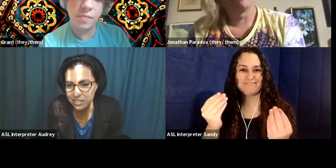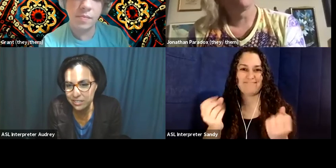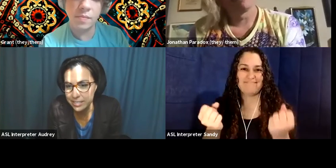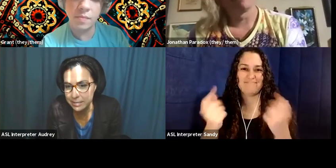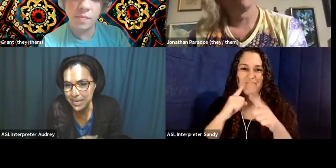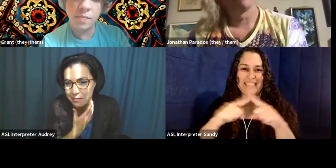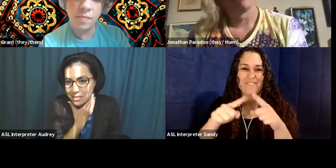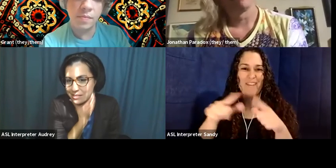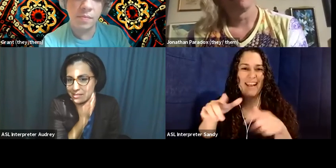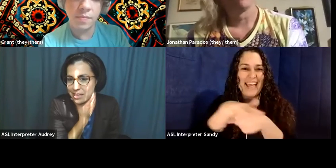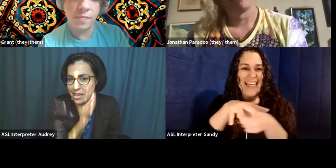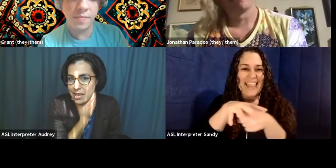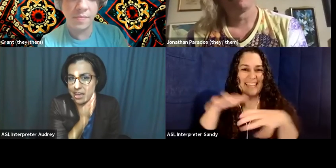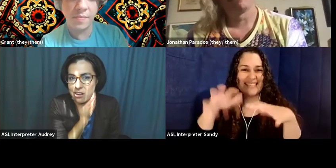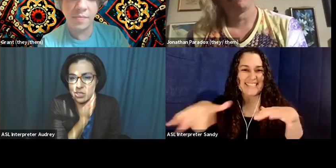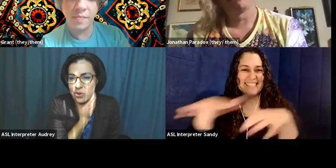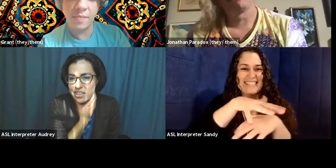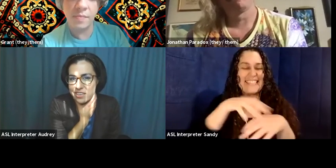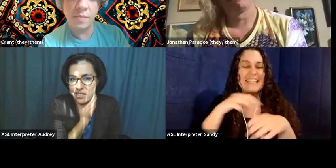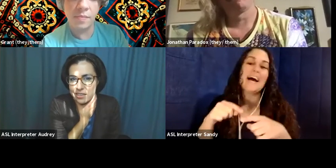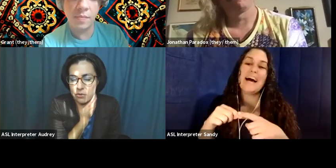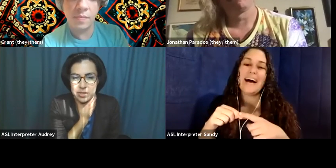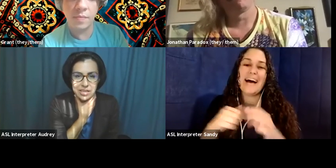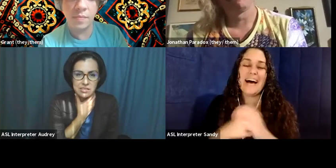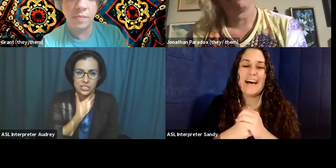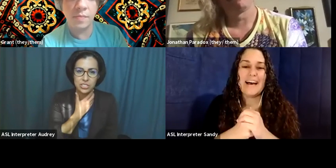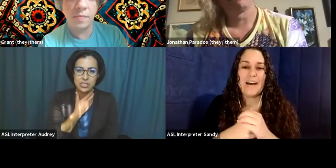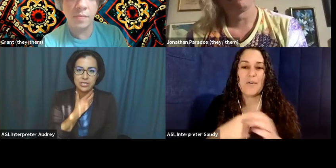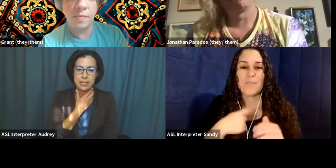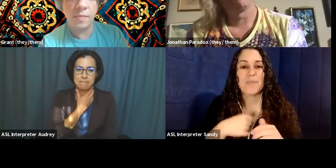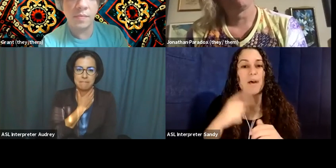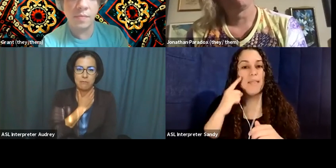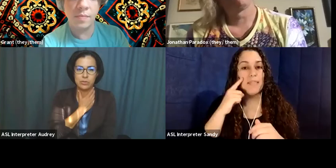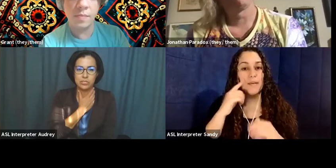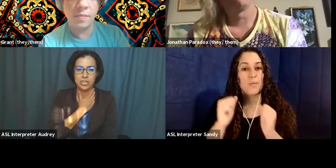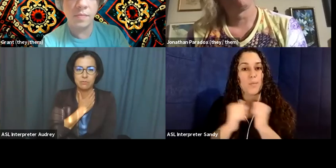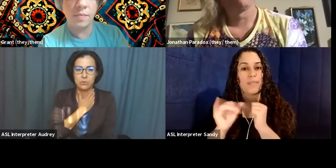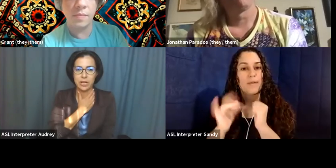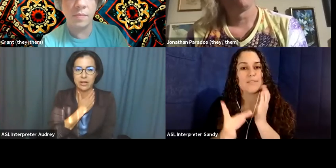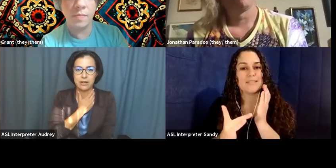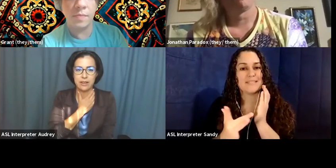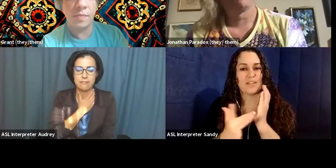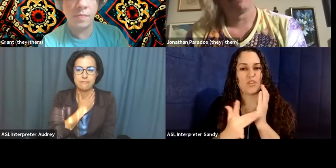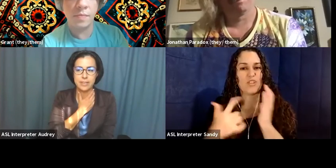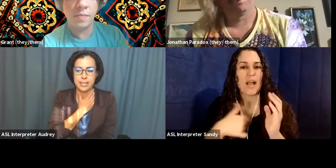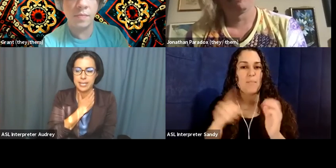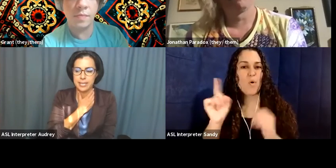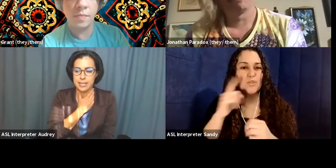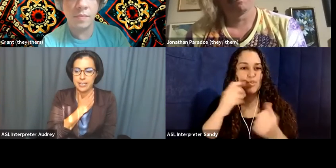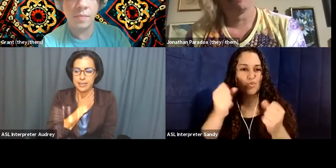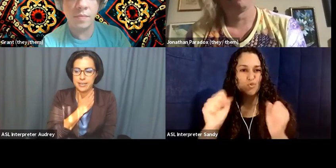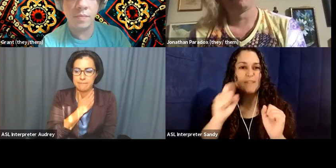well. They're, um, inhabitants. And also I think with technology, um, I'm always trying to be aware of,